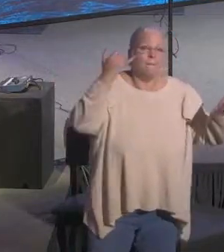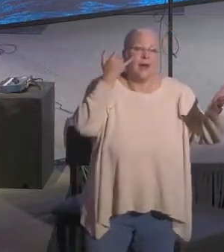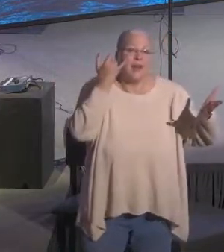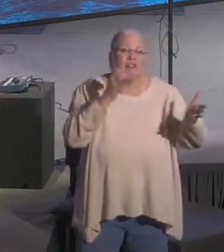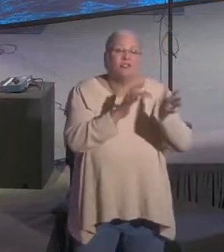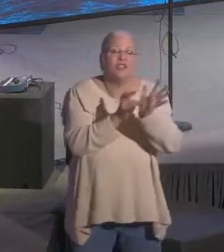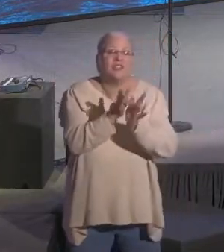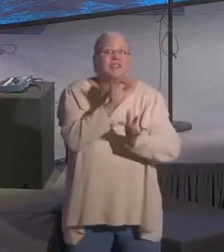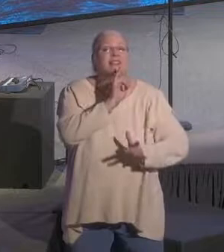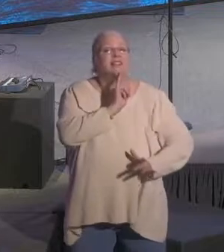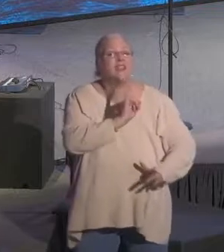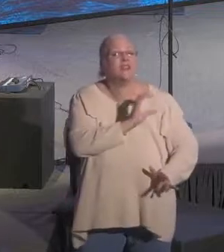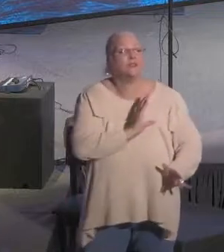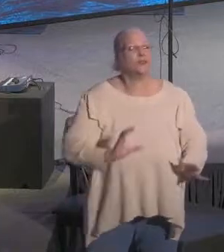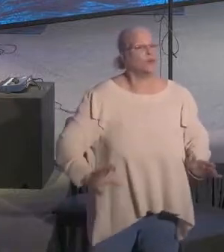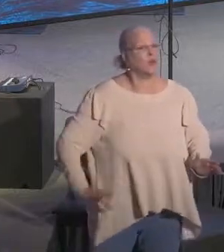Christ,